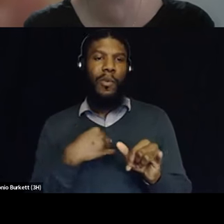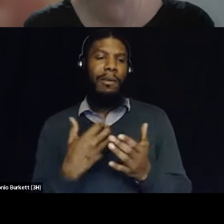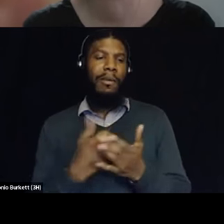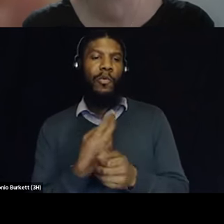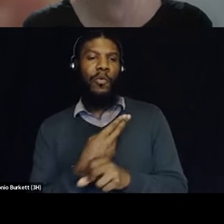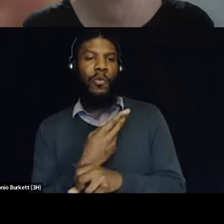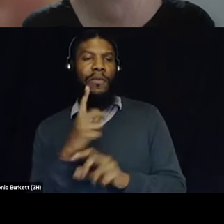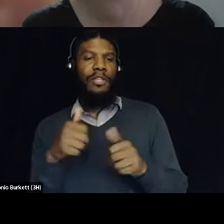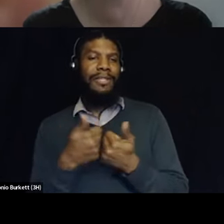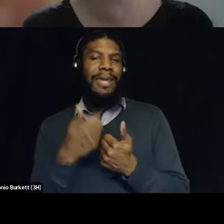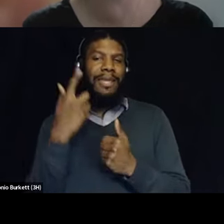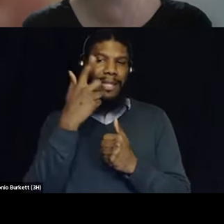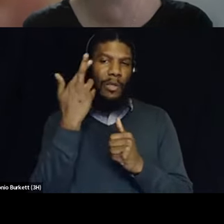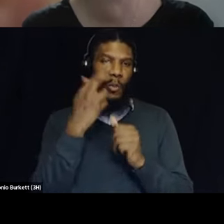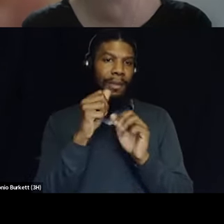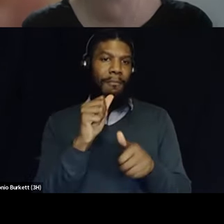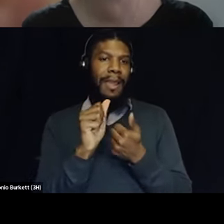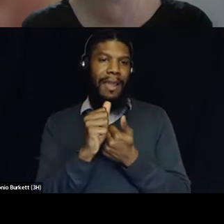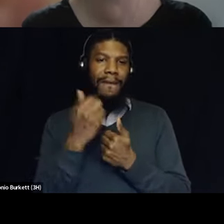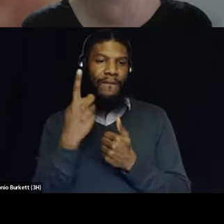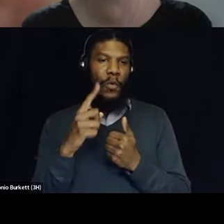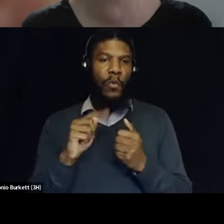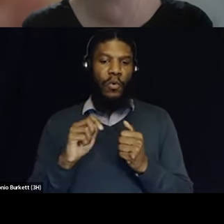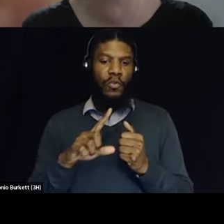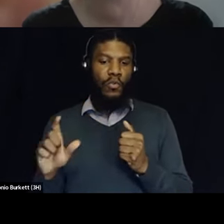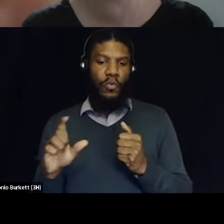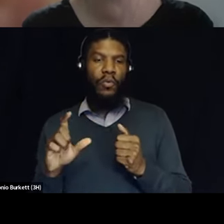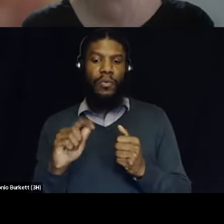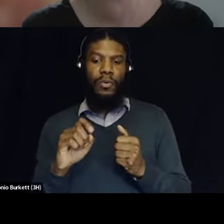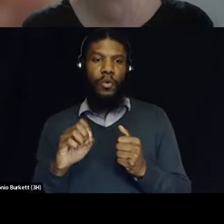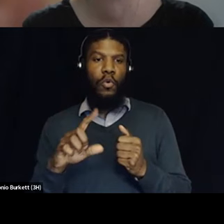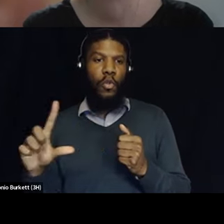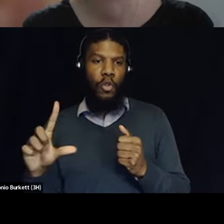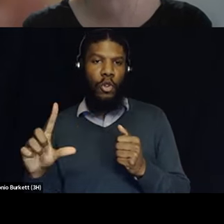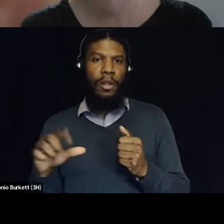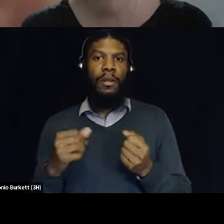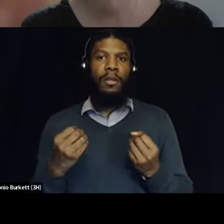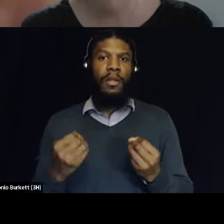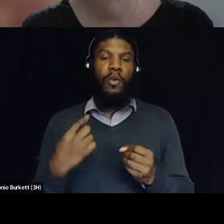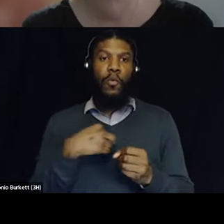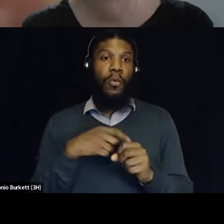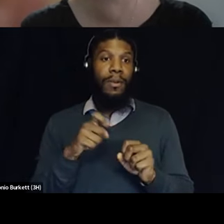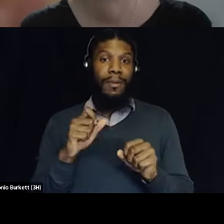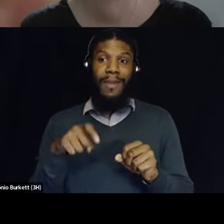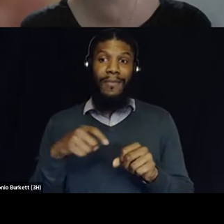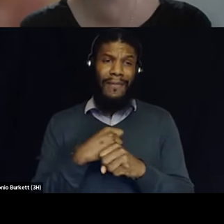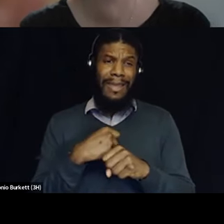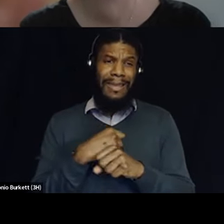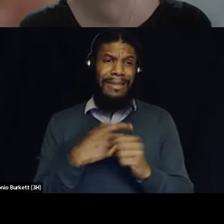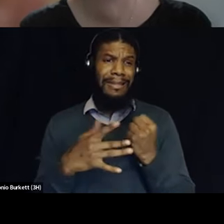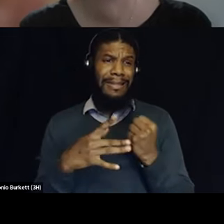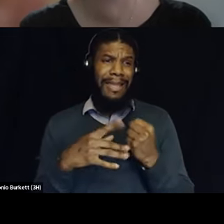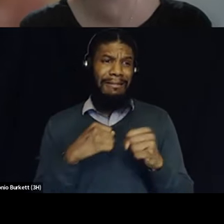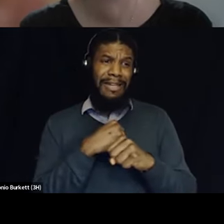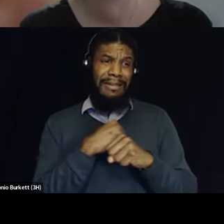make these tools seem like make them possible and make them seem inevitable and so we can't just fight the tech because then we're just going to be like